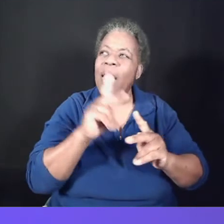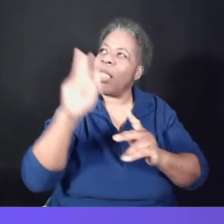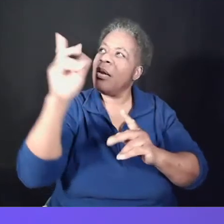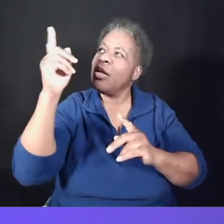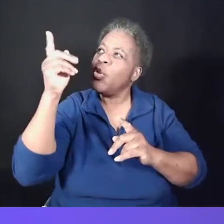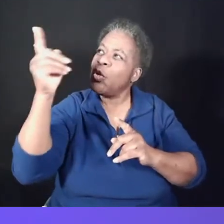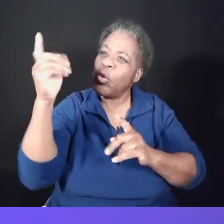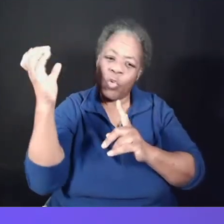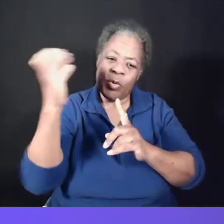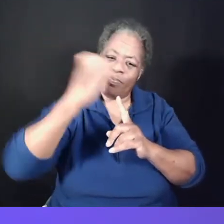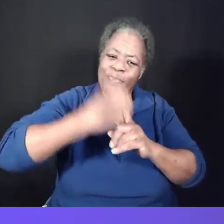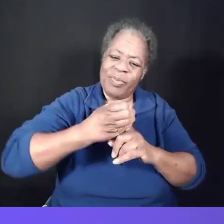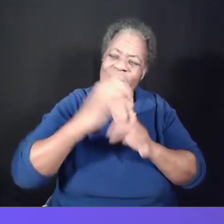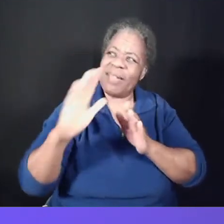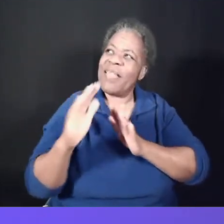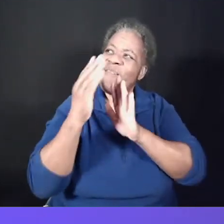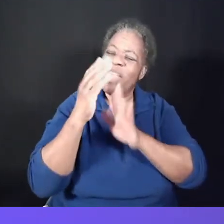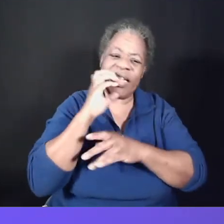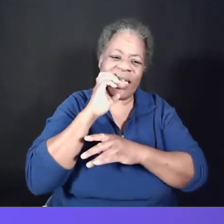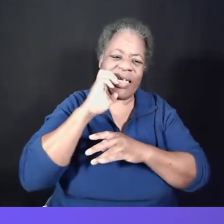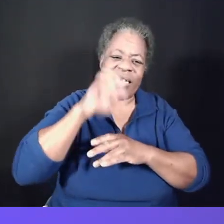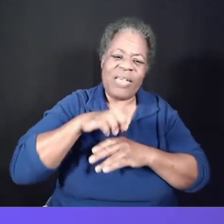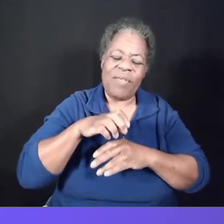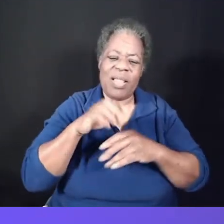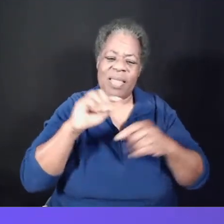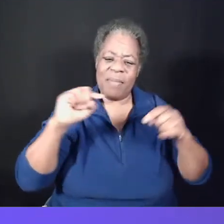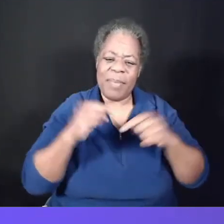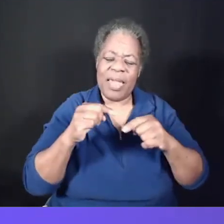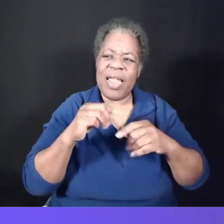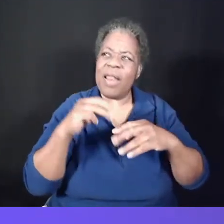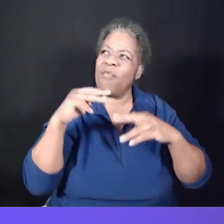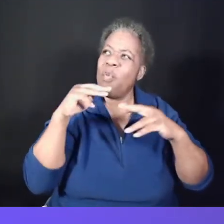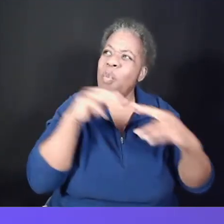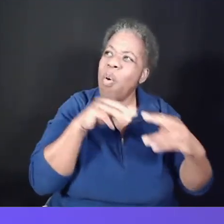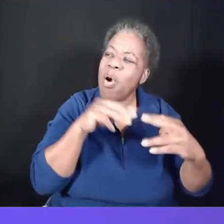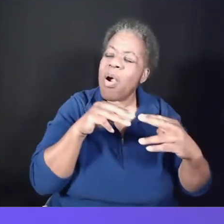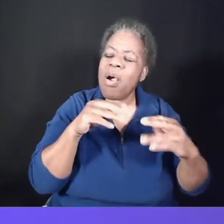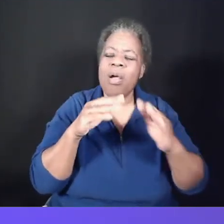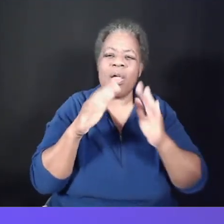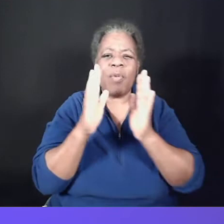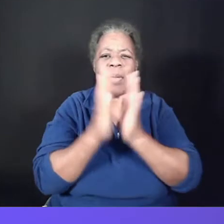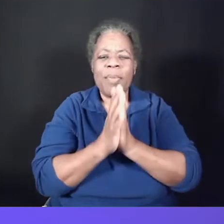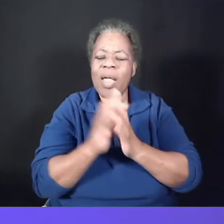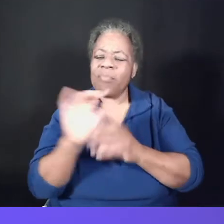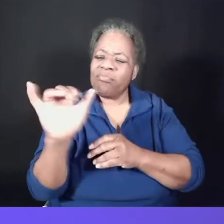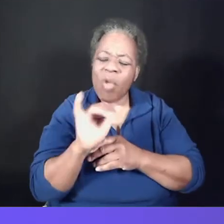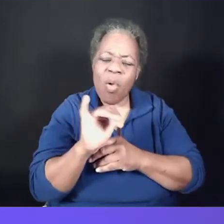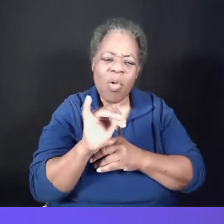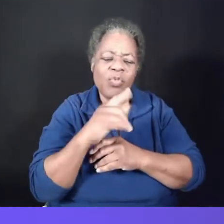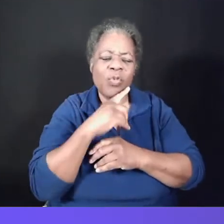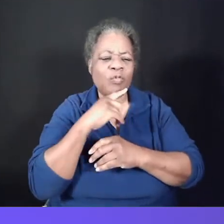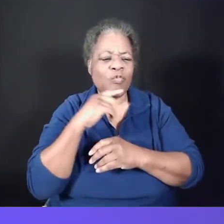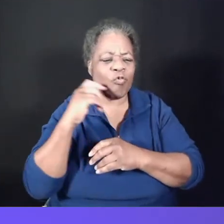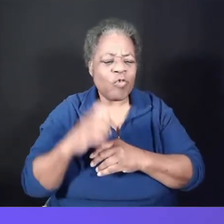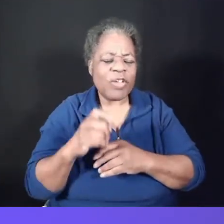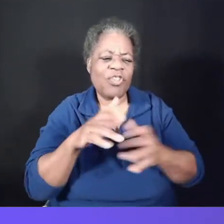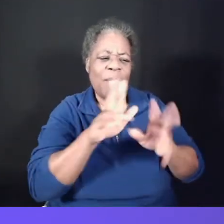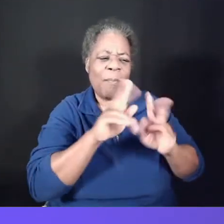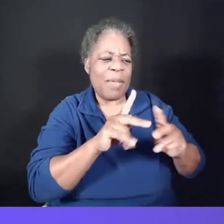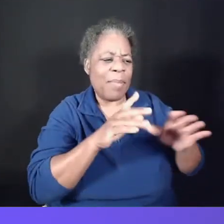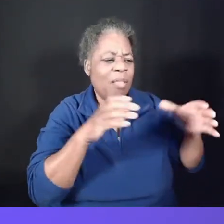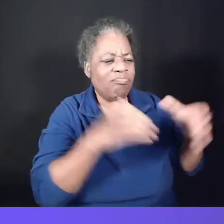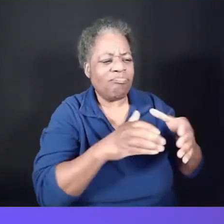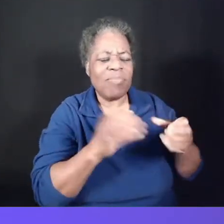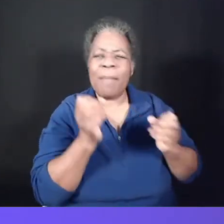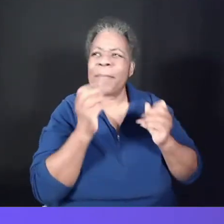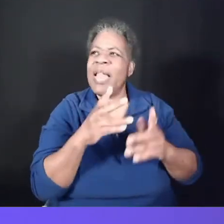they face the evil and pain of war. We pray as well for Russian people, many who have friends and